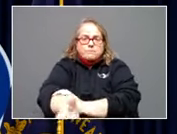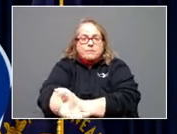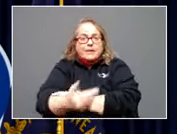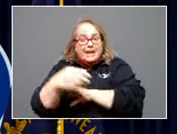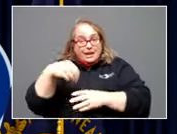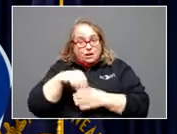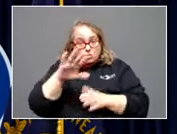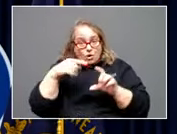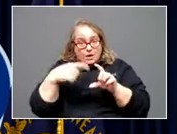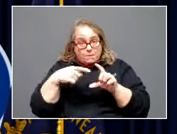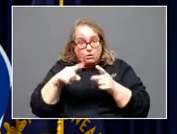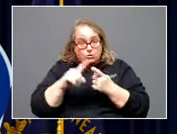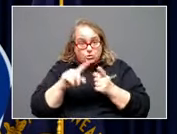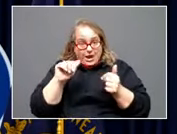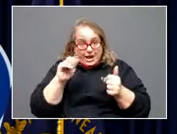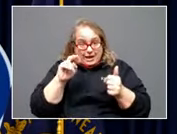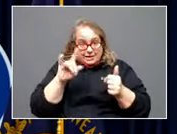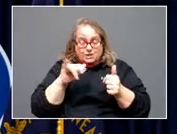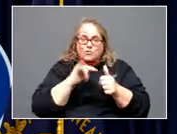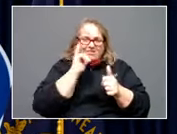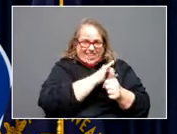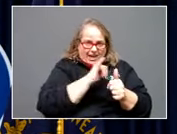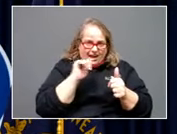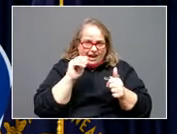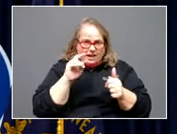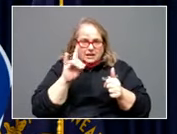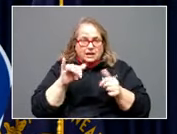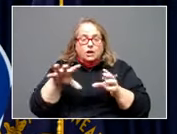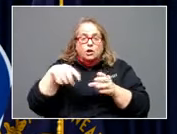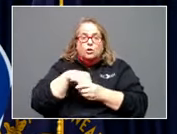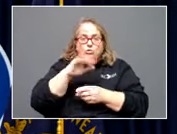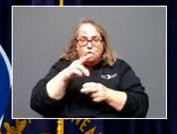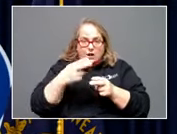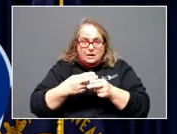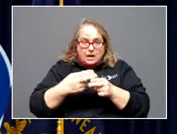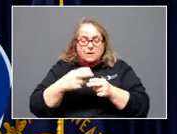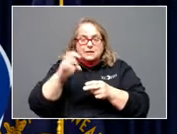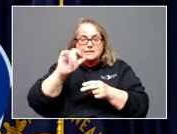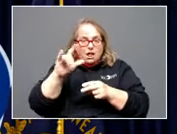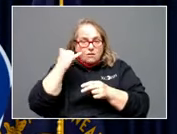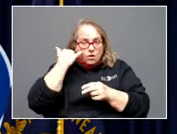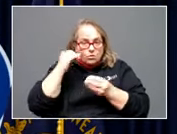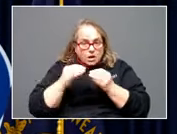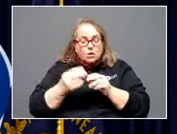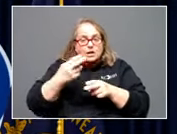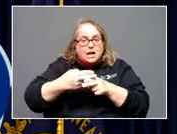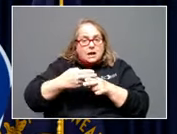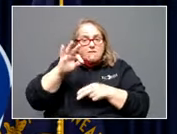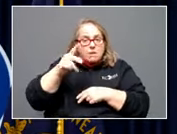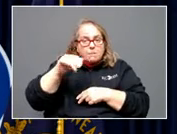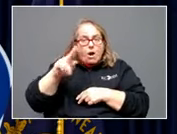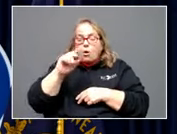email to Andy, to that Andy, include your name, your cell phone number, the name of the park or parks at which you